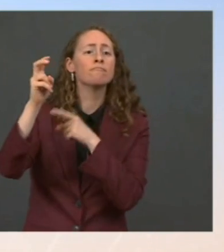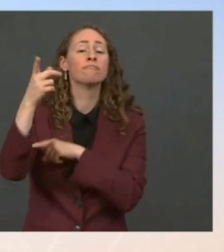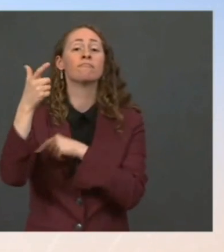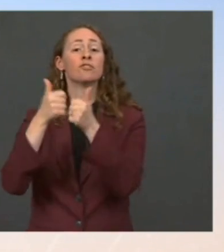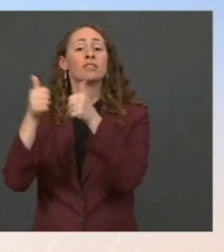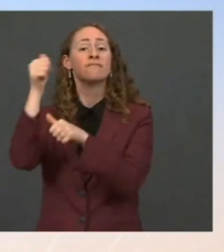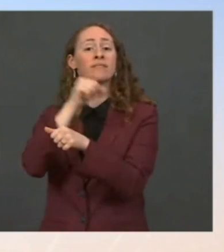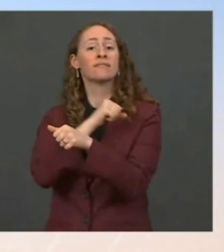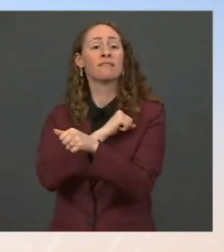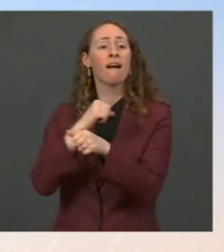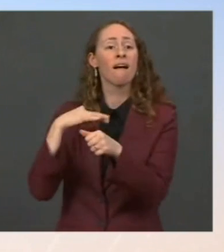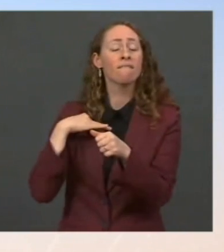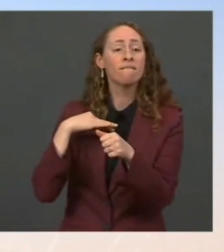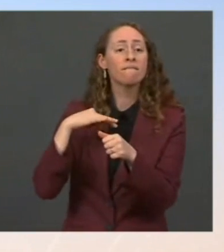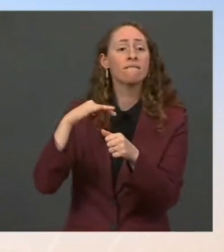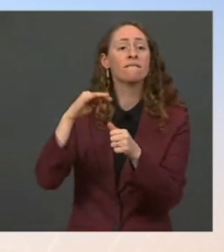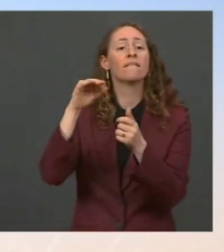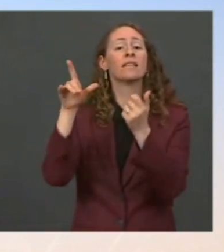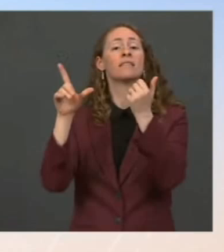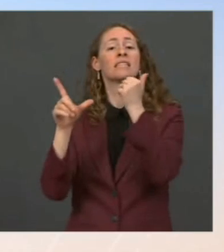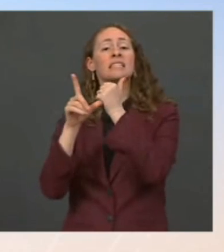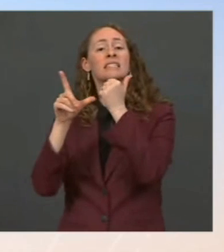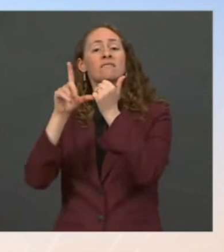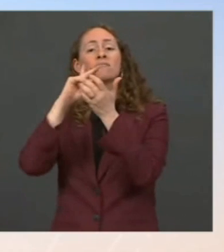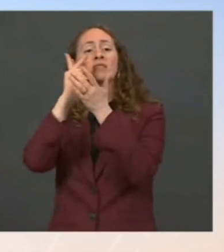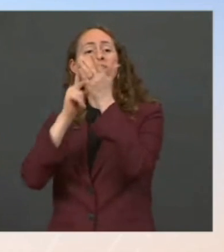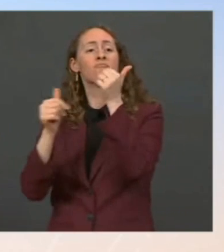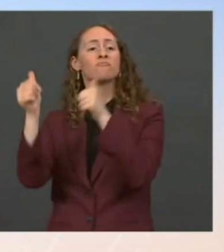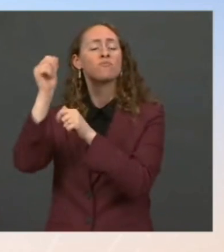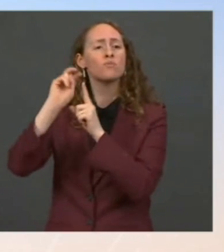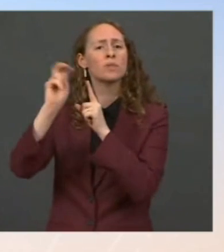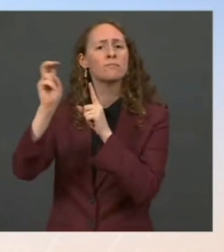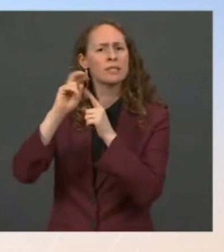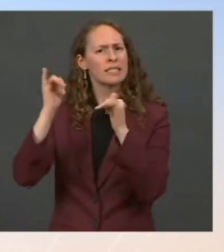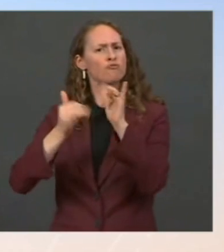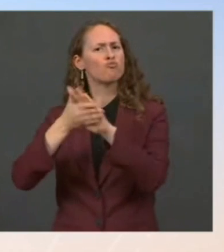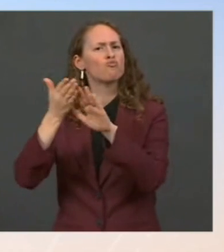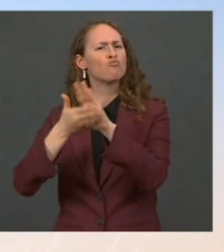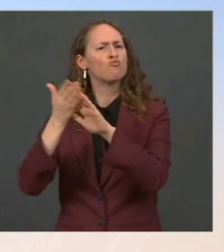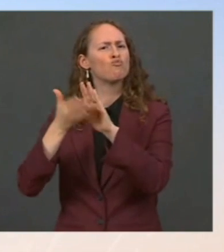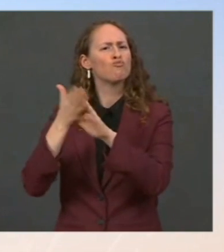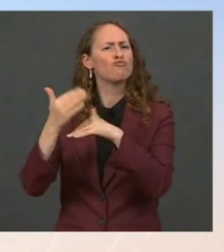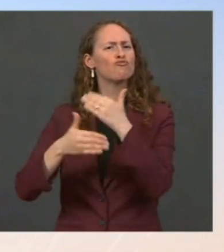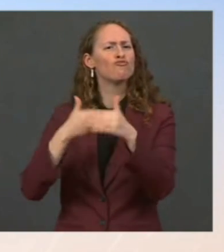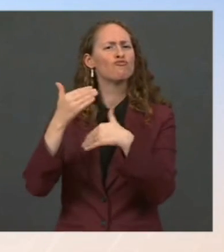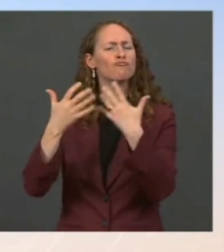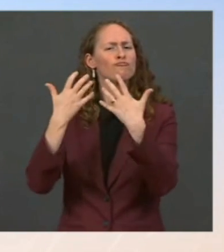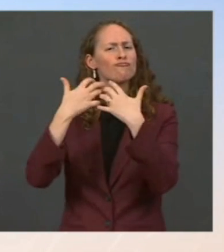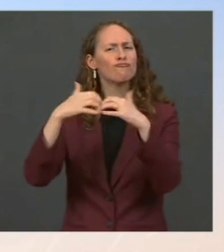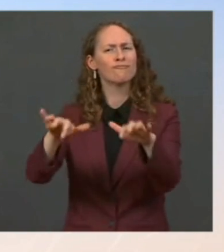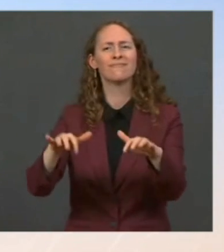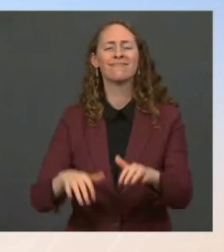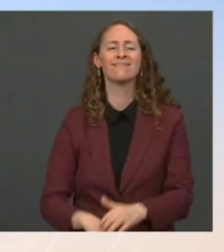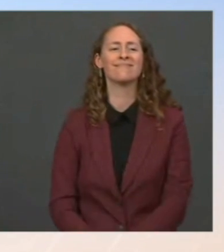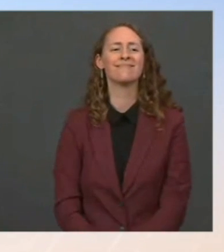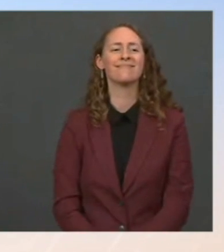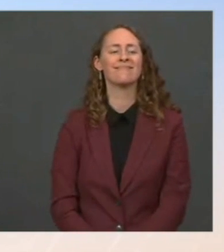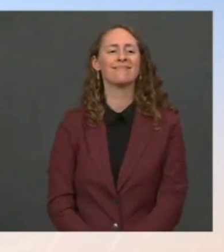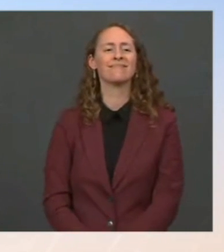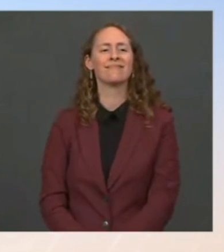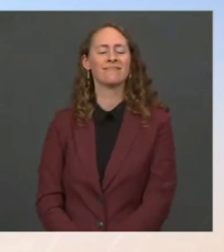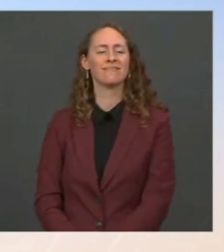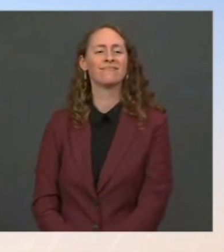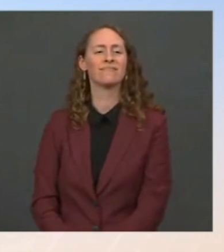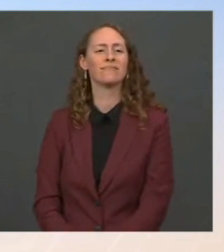secretary of transportation, a range of officials who keep that place humming, functioning every single day. I think we're going to